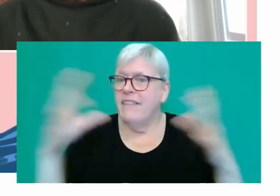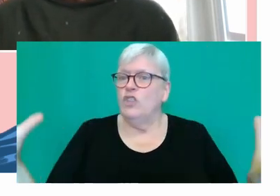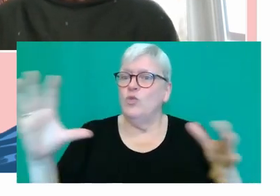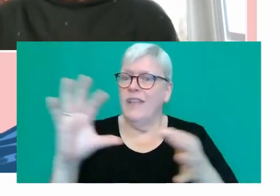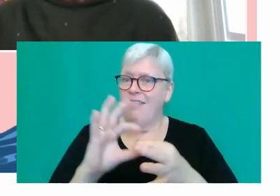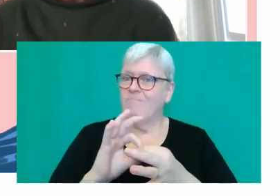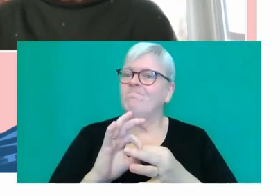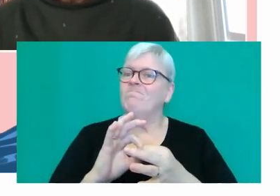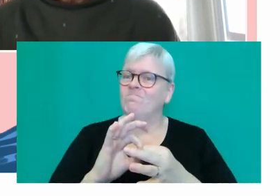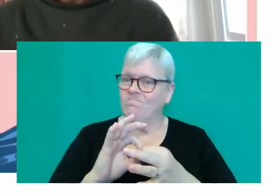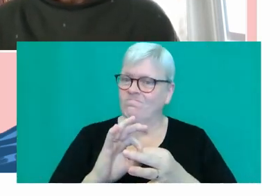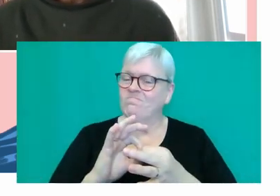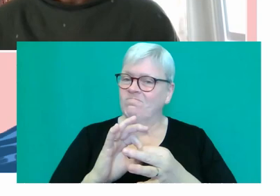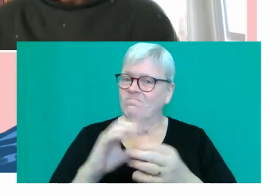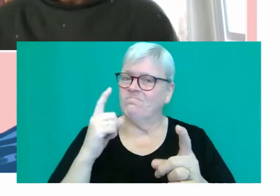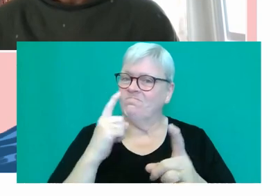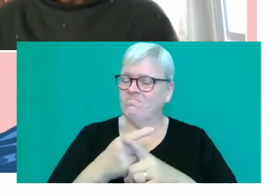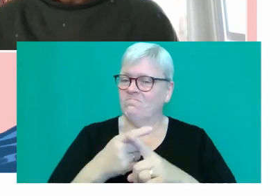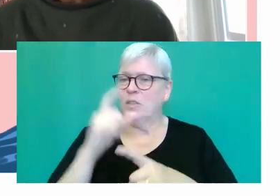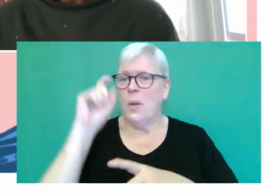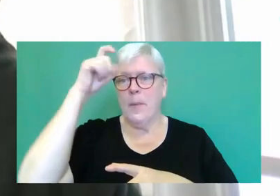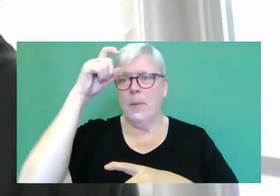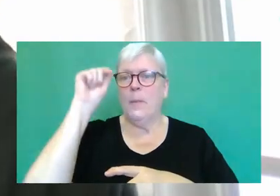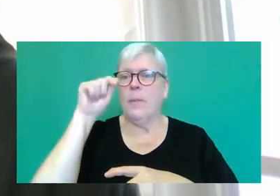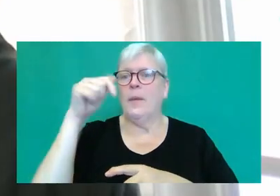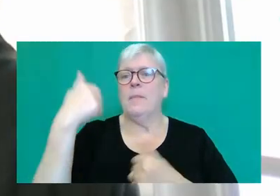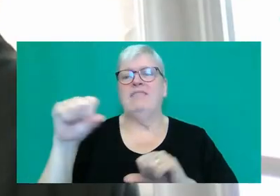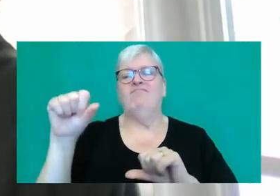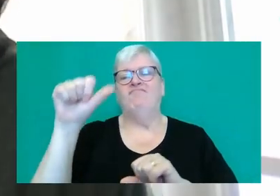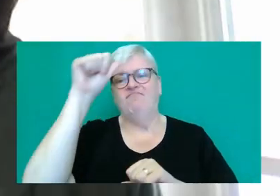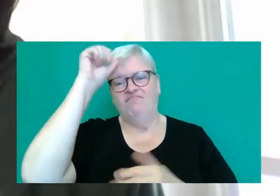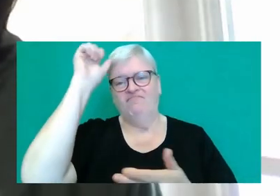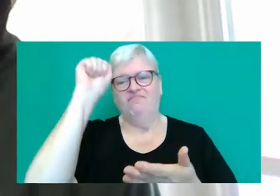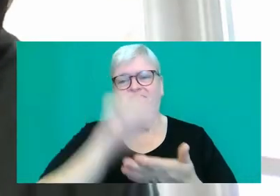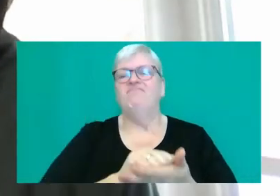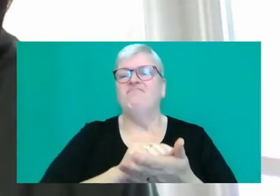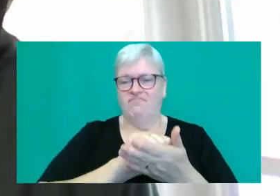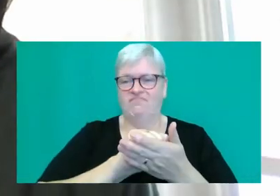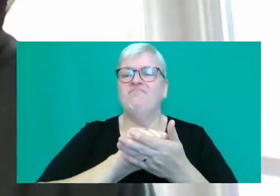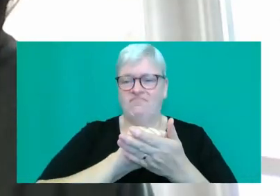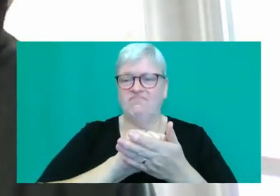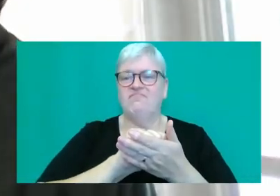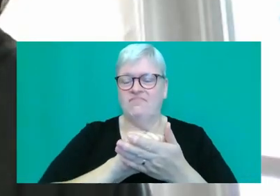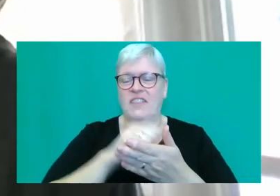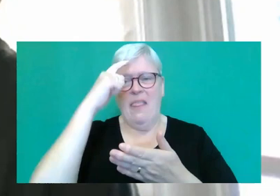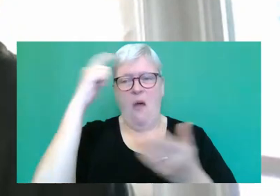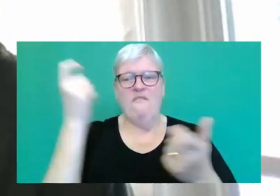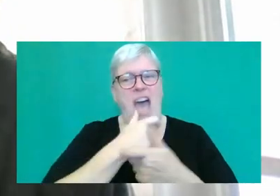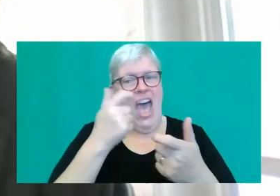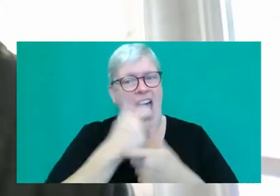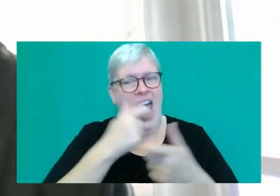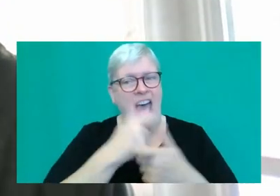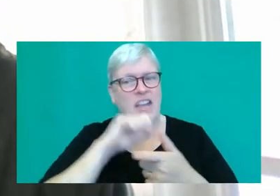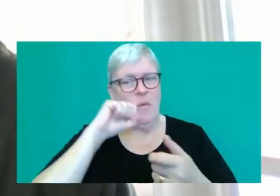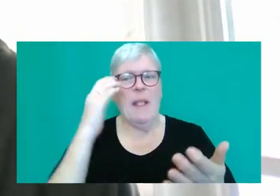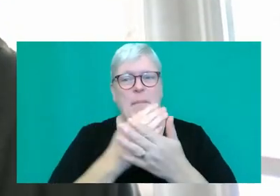And as soon as I had that thought, I knew it was going to be an awful lot of fun to write. And I knew it was the book that I had